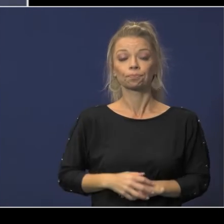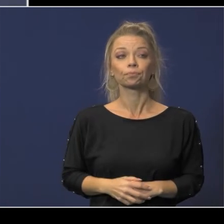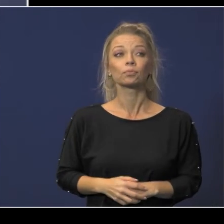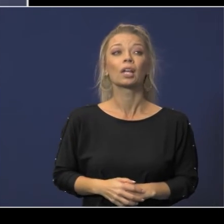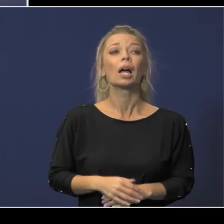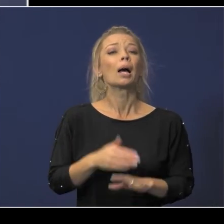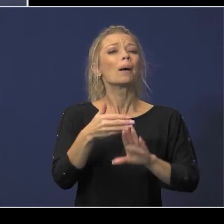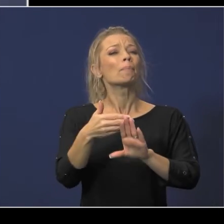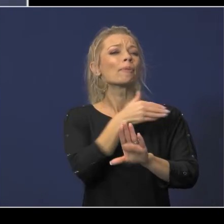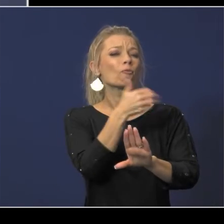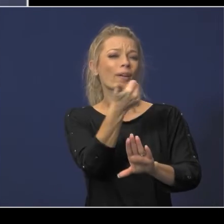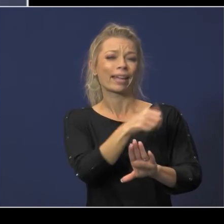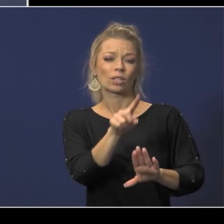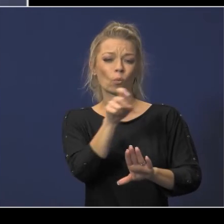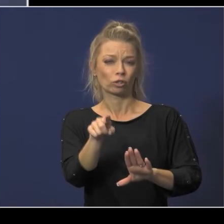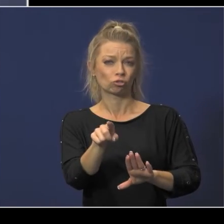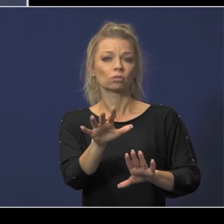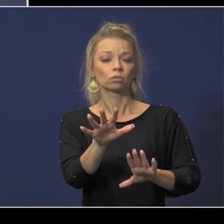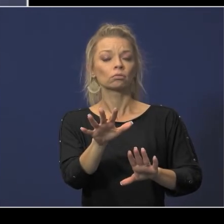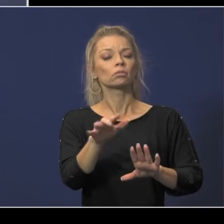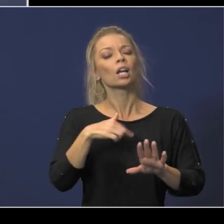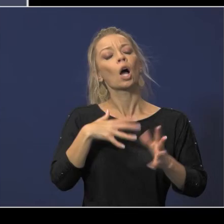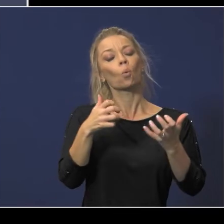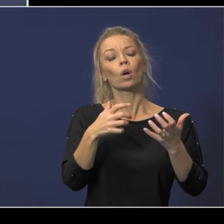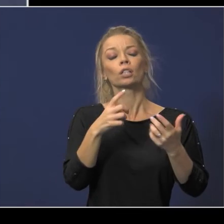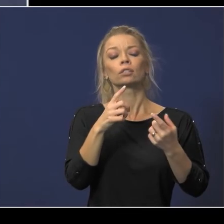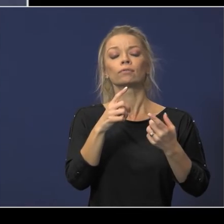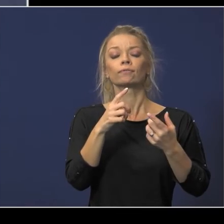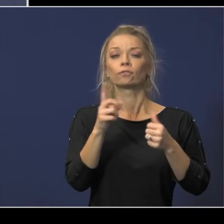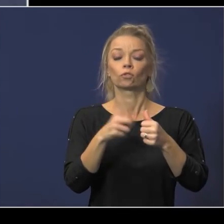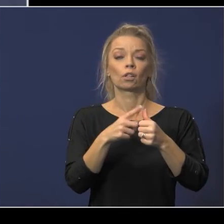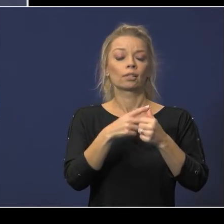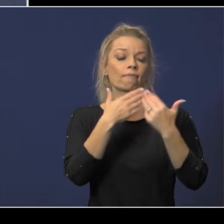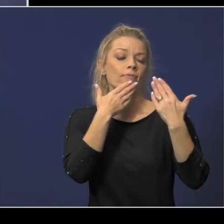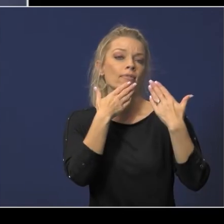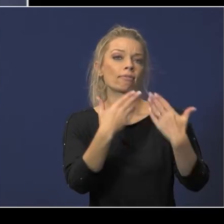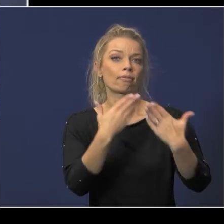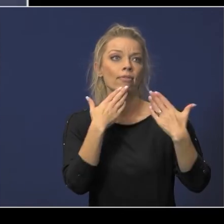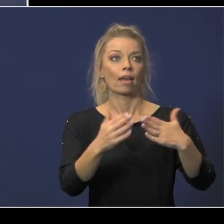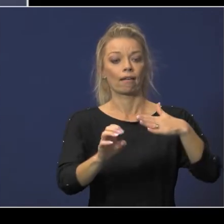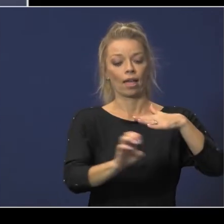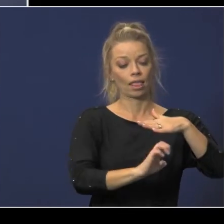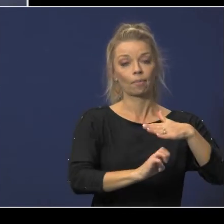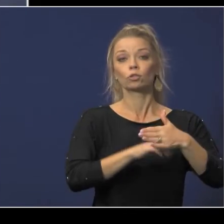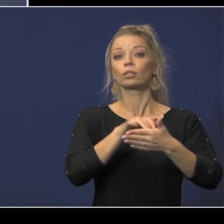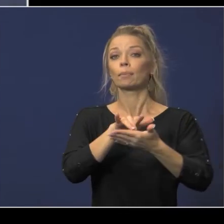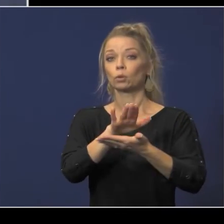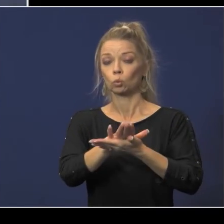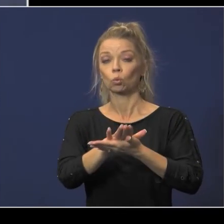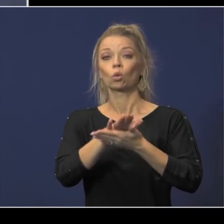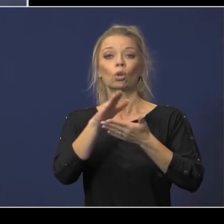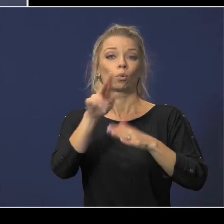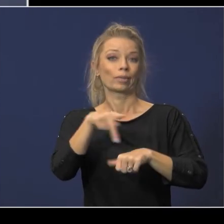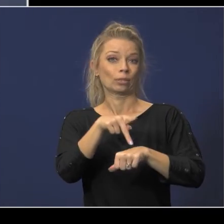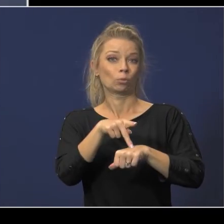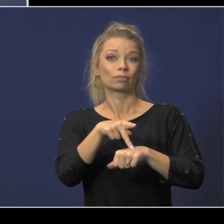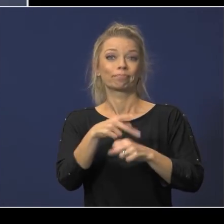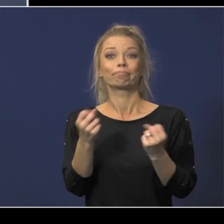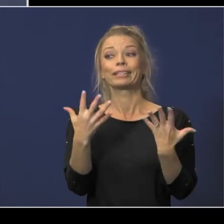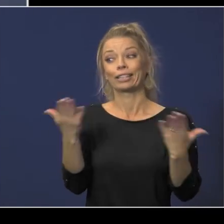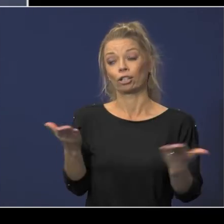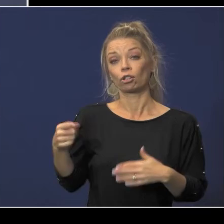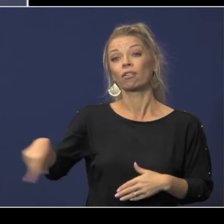questions i'd like to just take a moment to thank our elementary middle school principals there's many of them out here because they